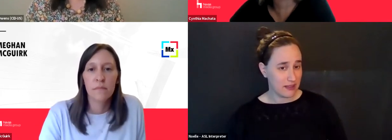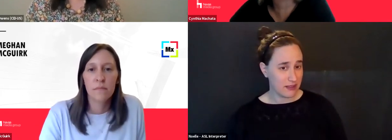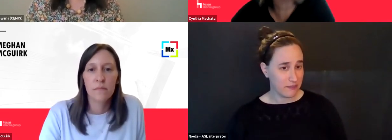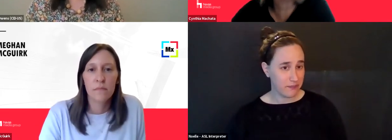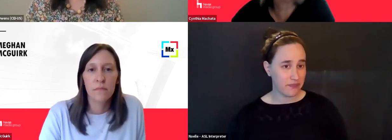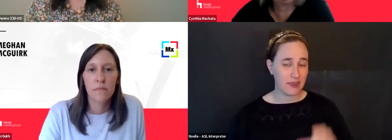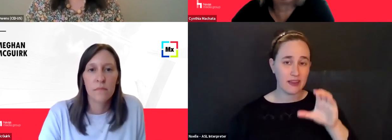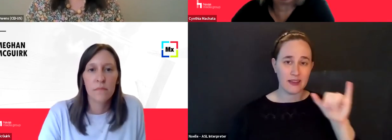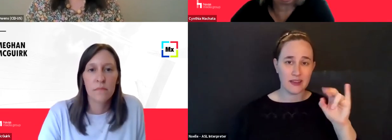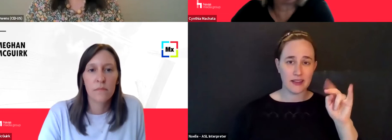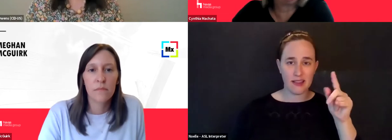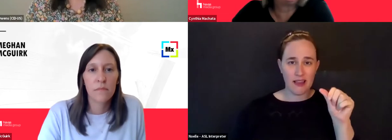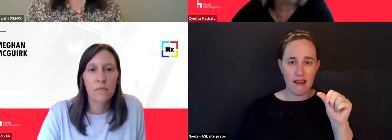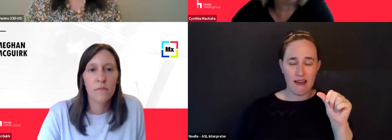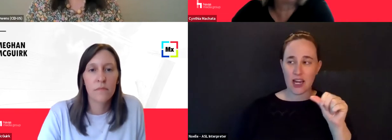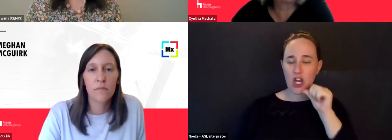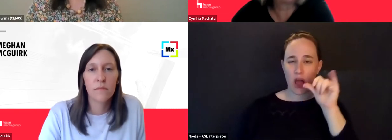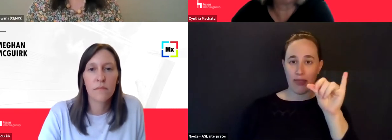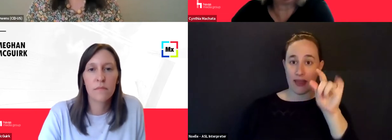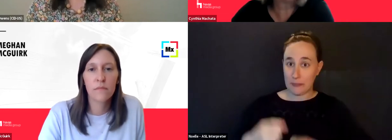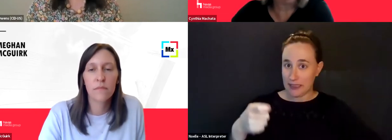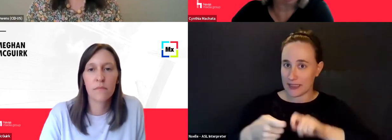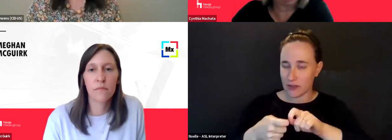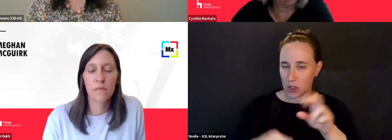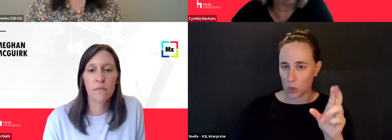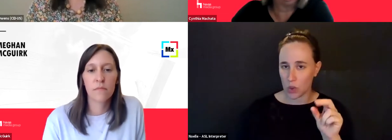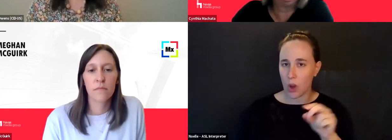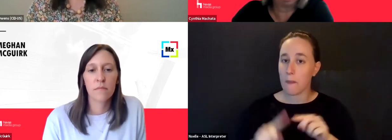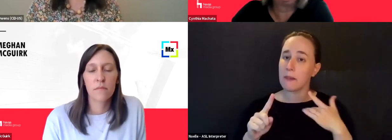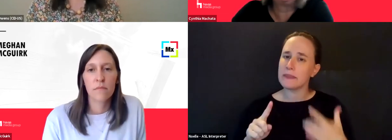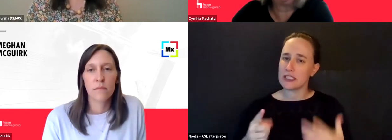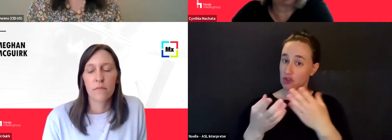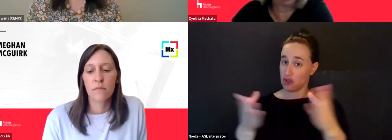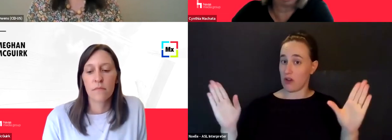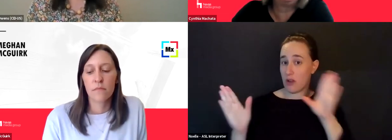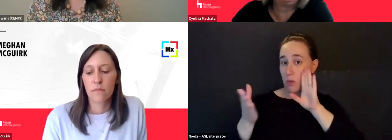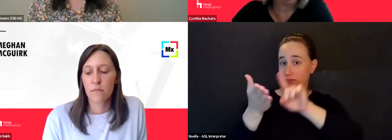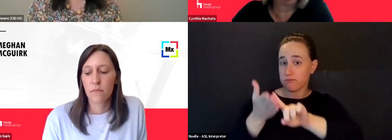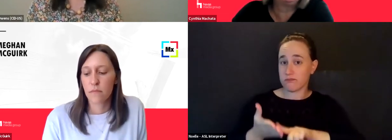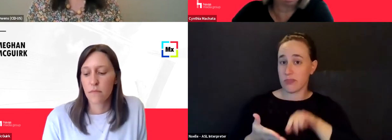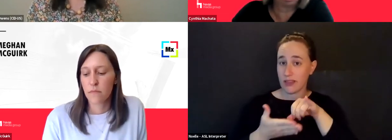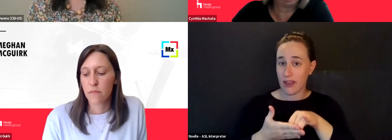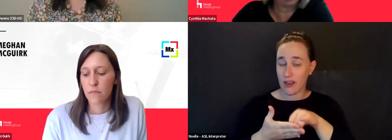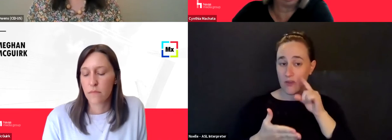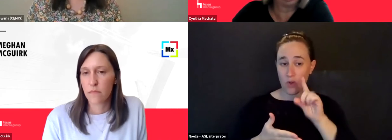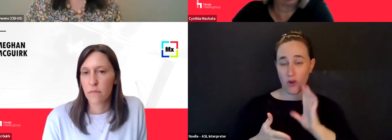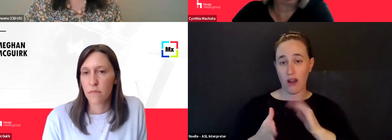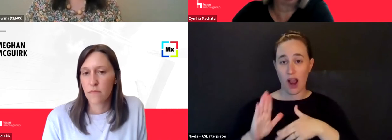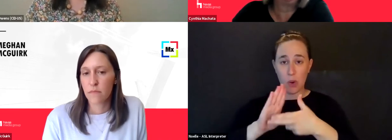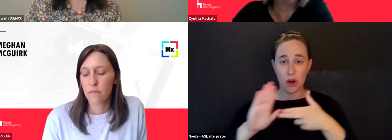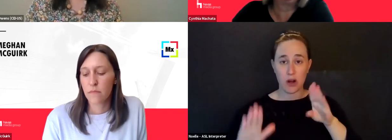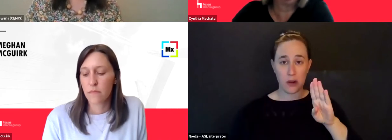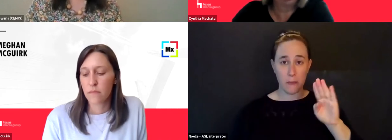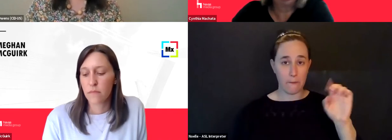it not, not specifically as that as the topic, but we often look at that, um, for, you know, the brands that, that we, um,